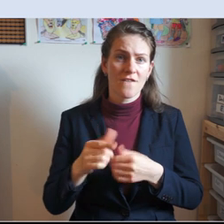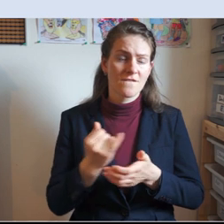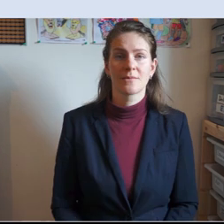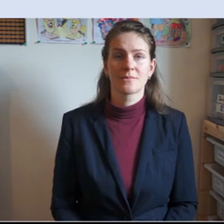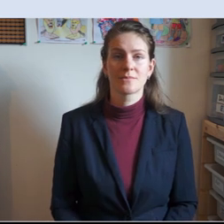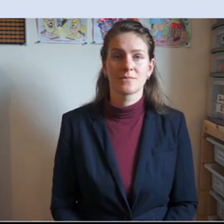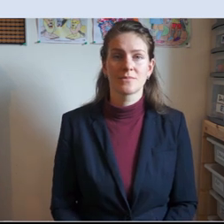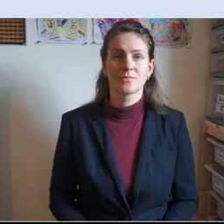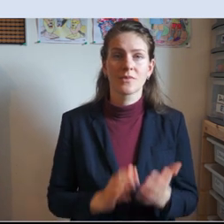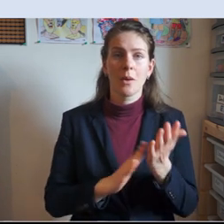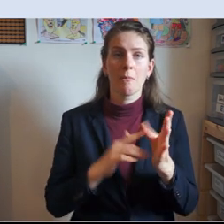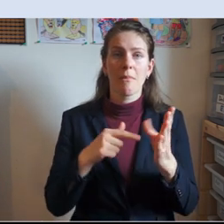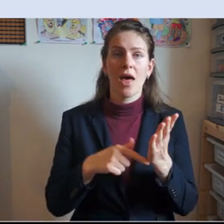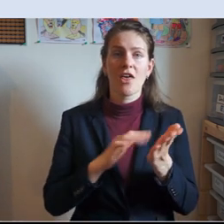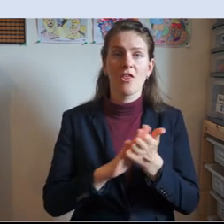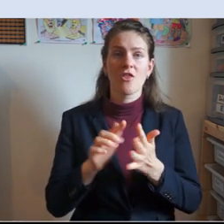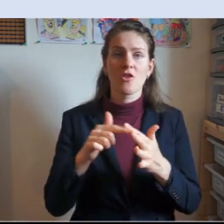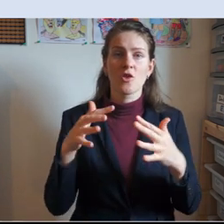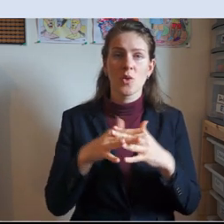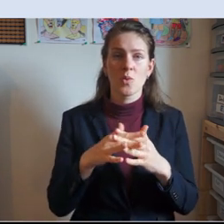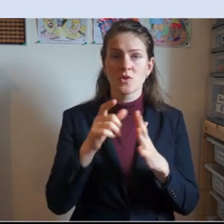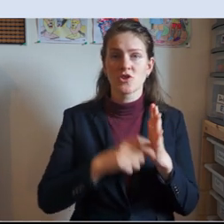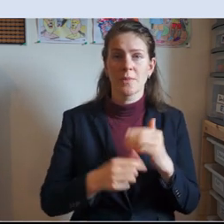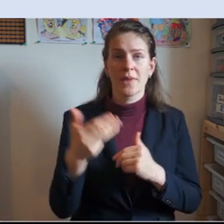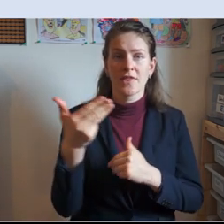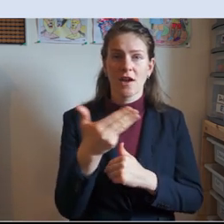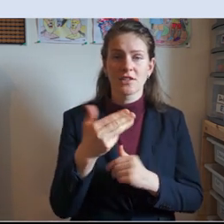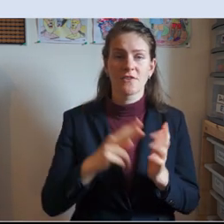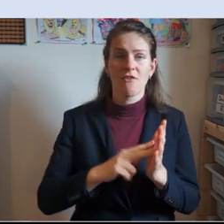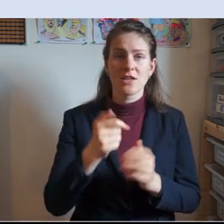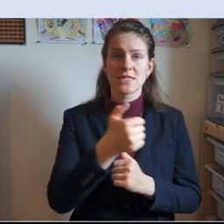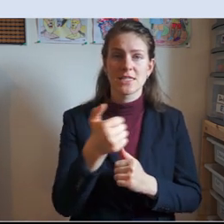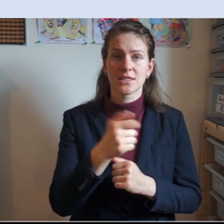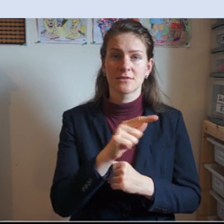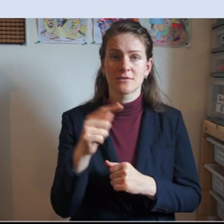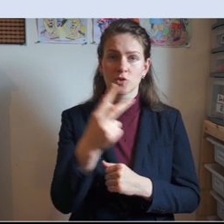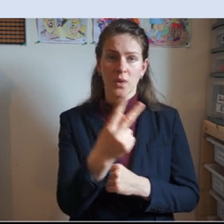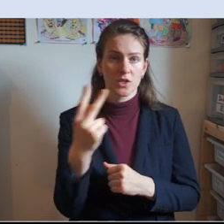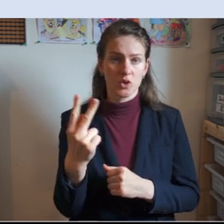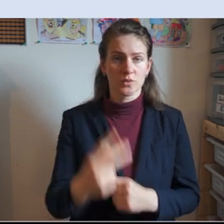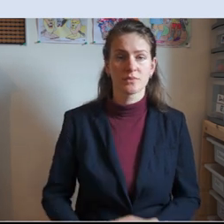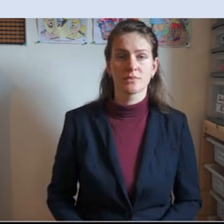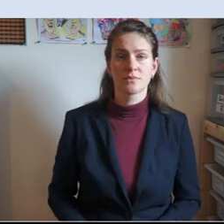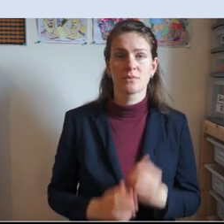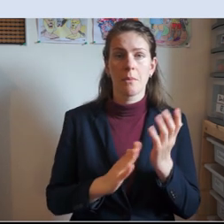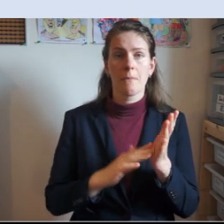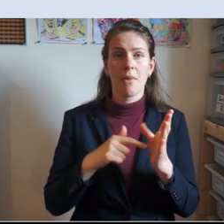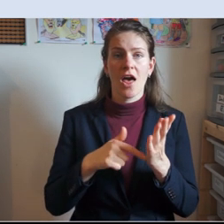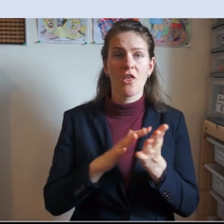From Matthew chapter 19, verse 16 to 22.